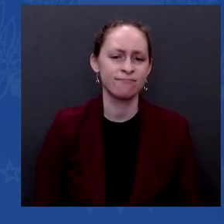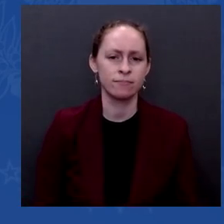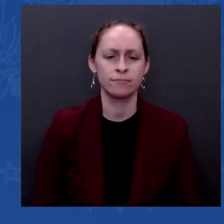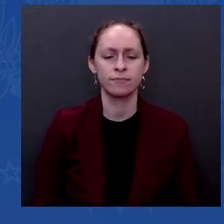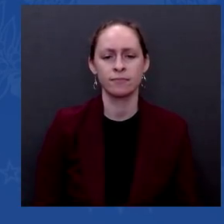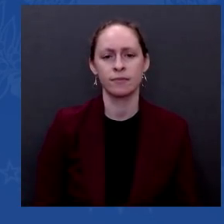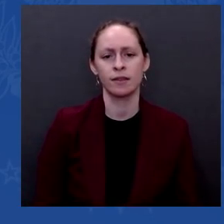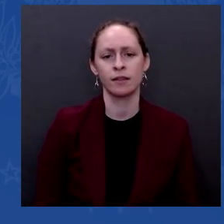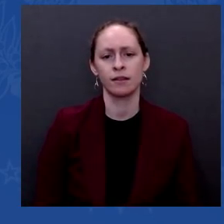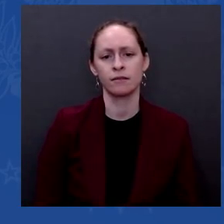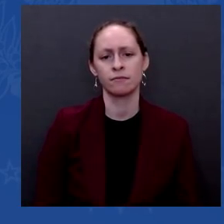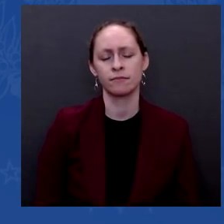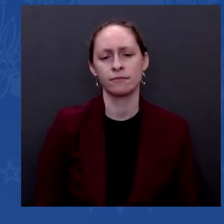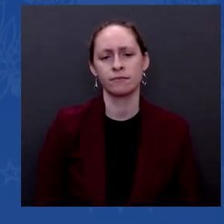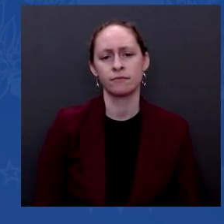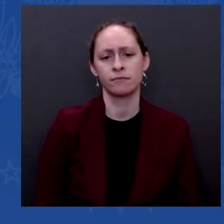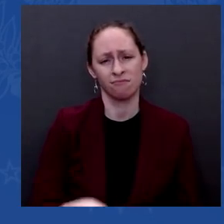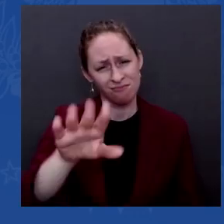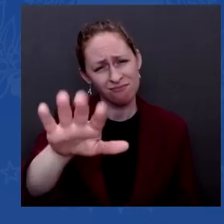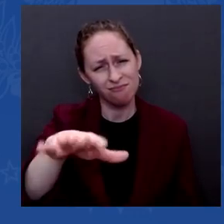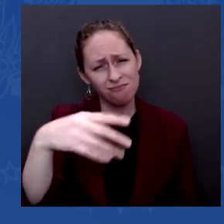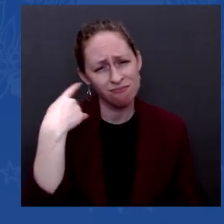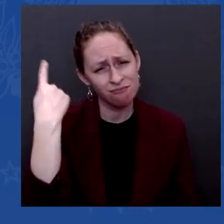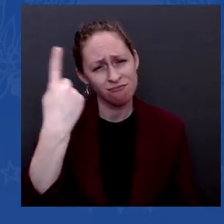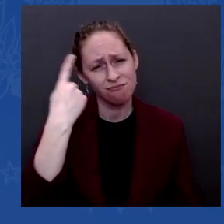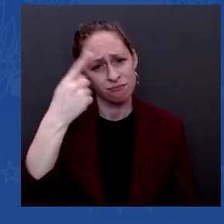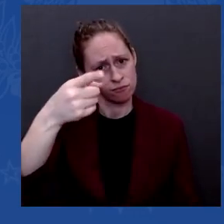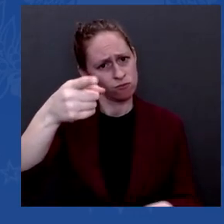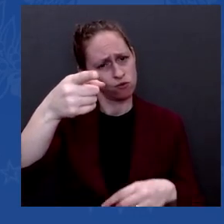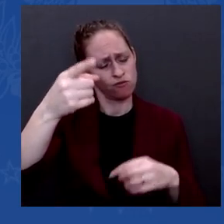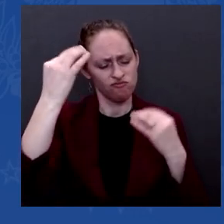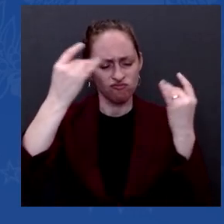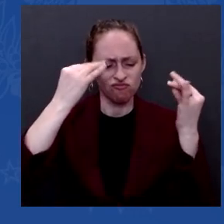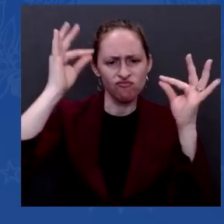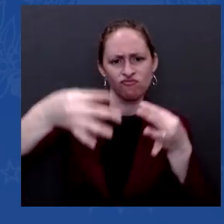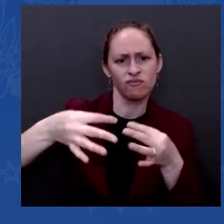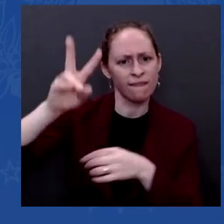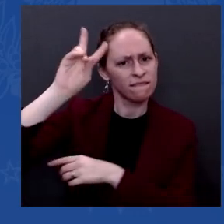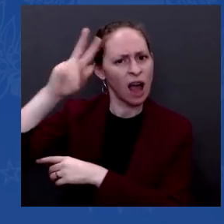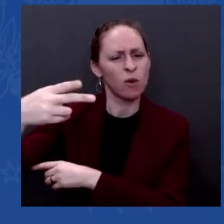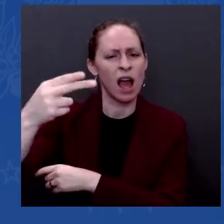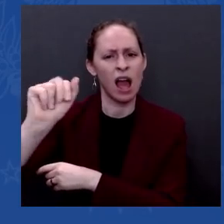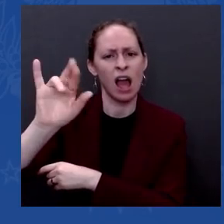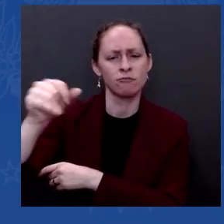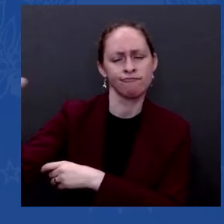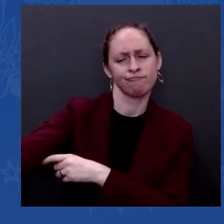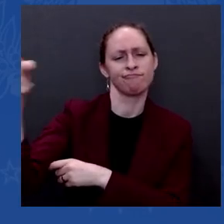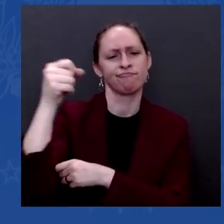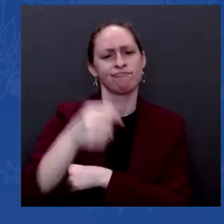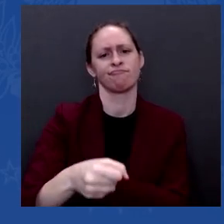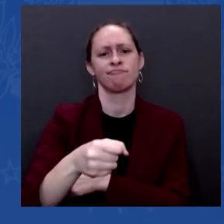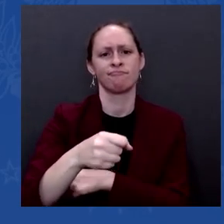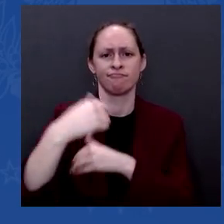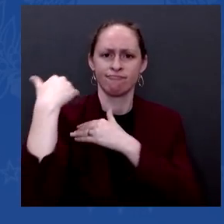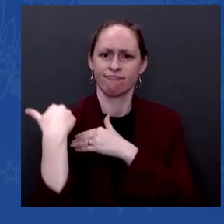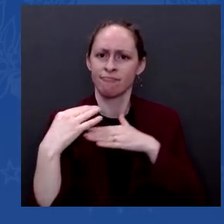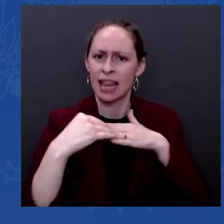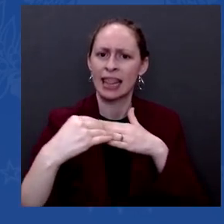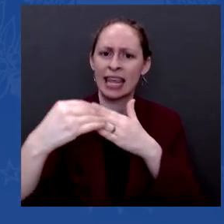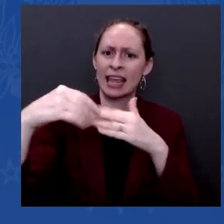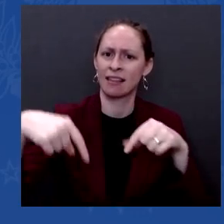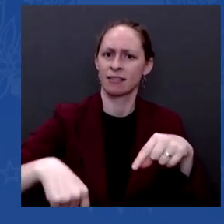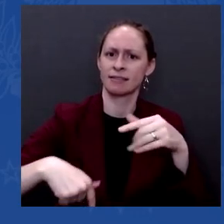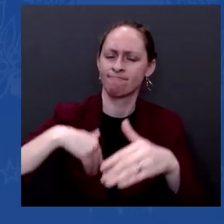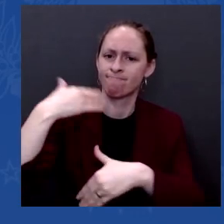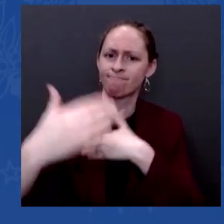with her work on this issue? And can you guarantee, do you commit that she will be your running mate in 2024,